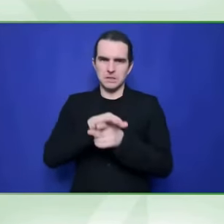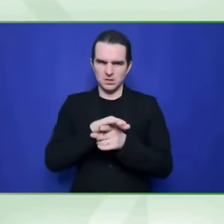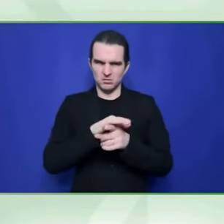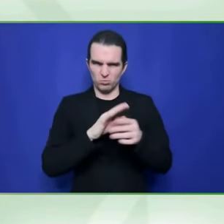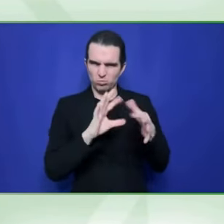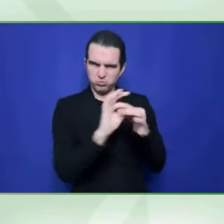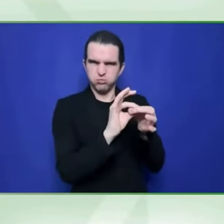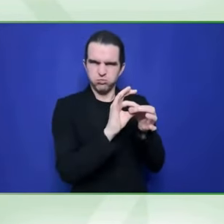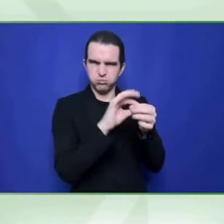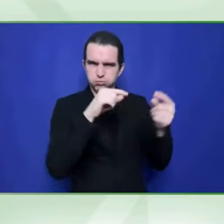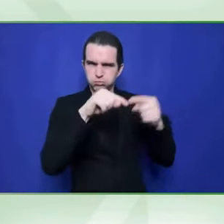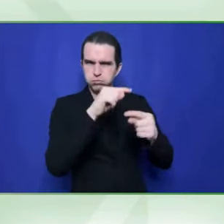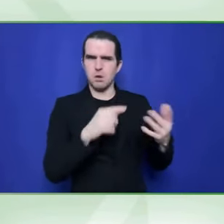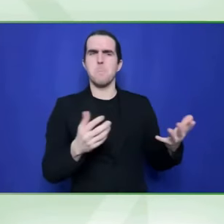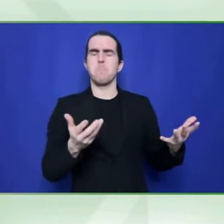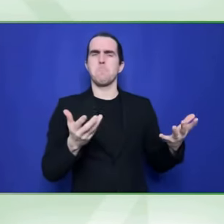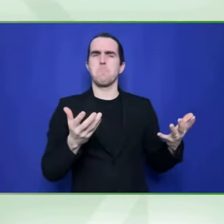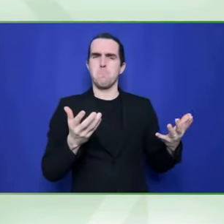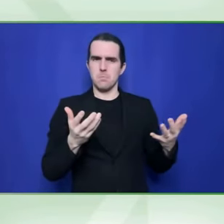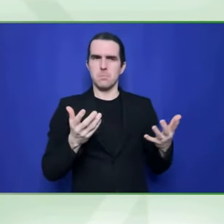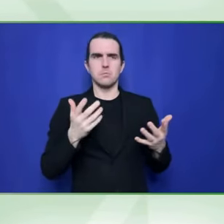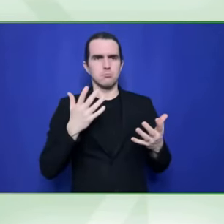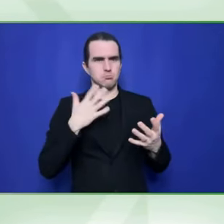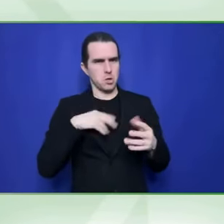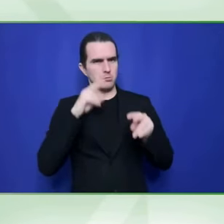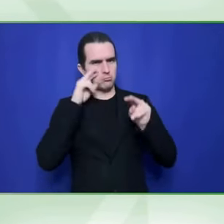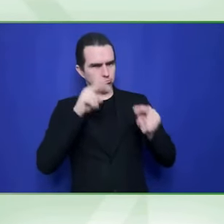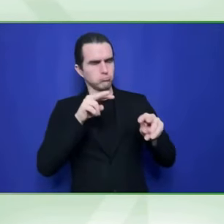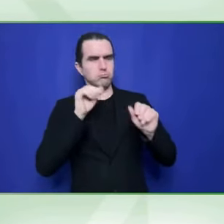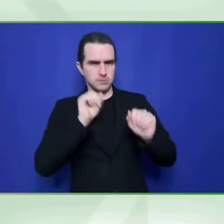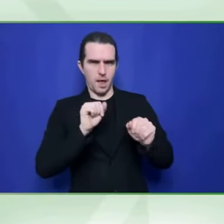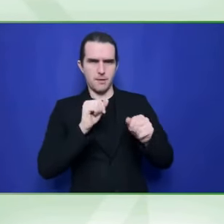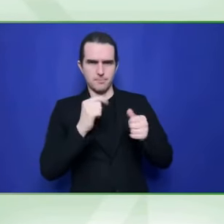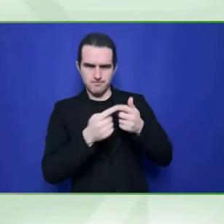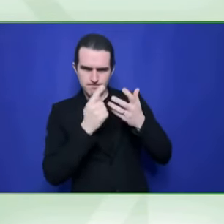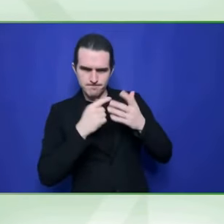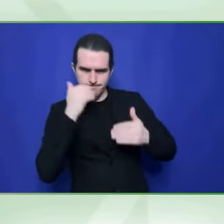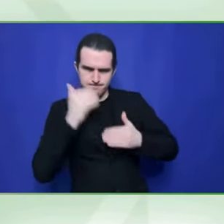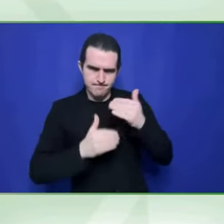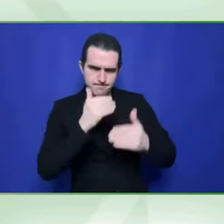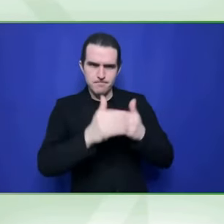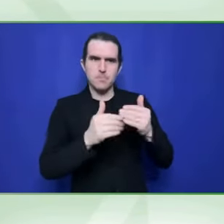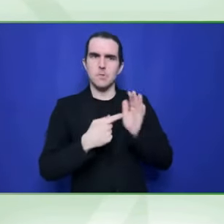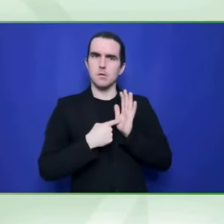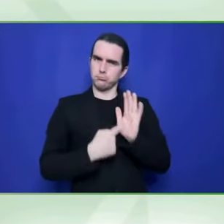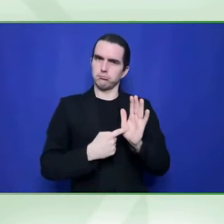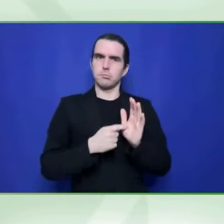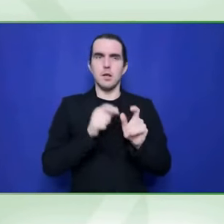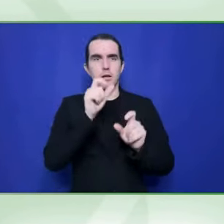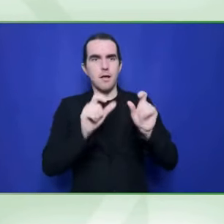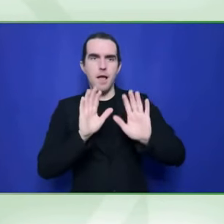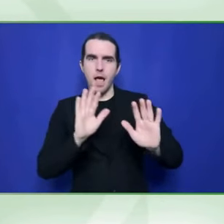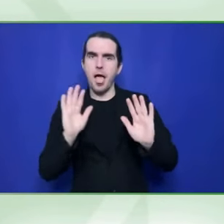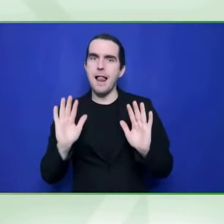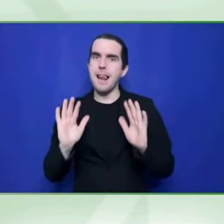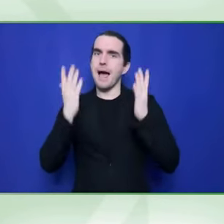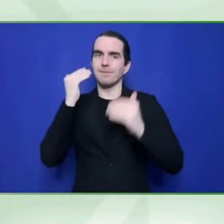It's as if people don't understand the social model of disability and that people with disabilities have a right to equal